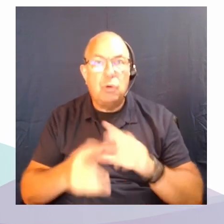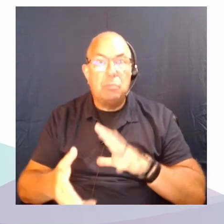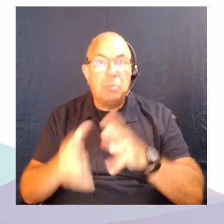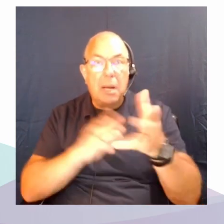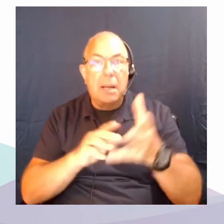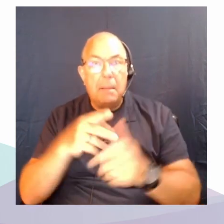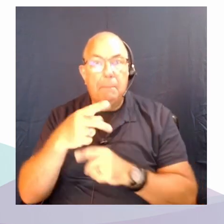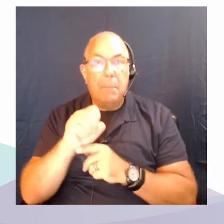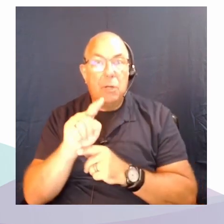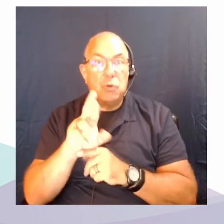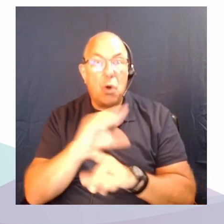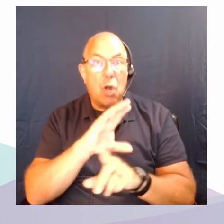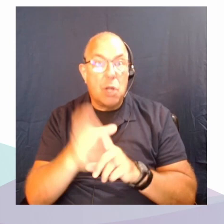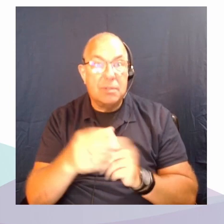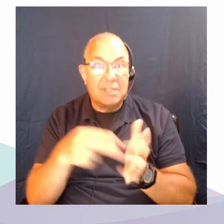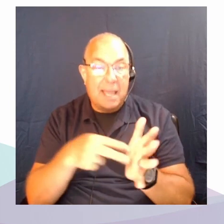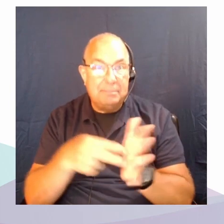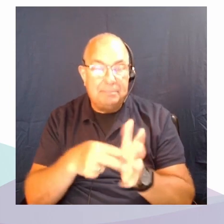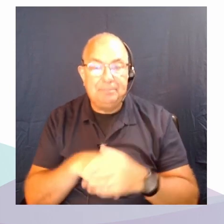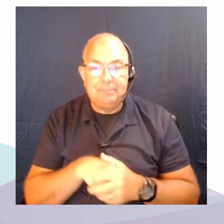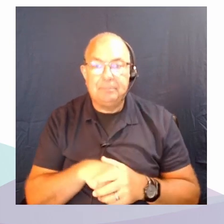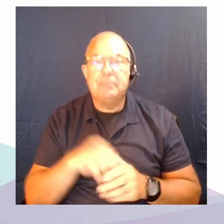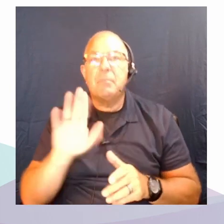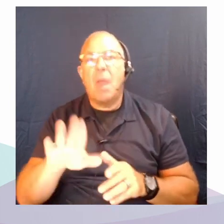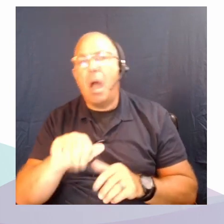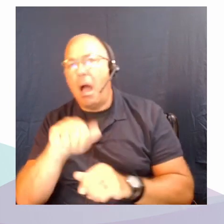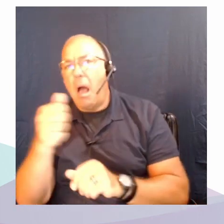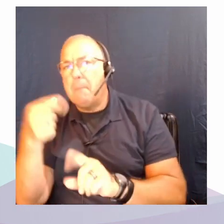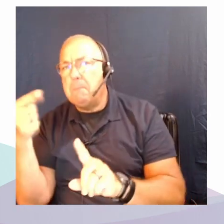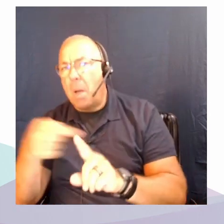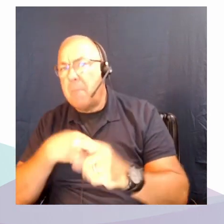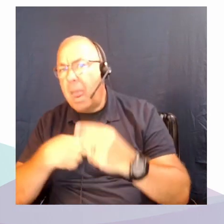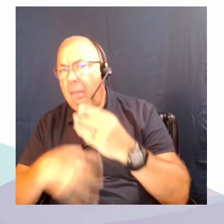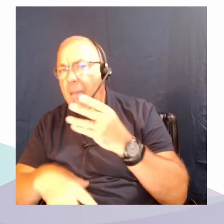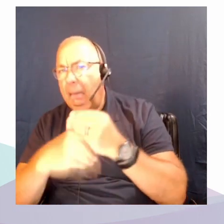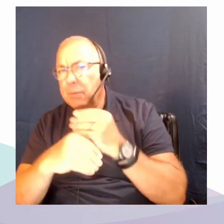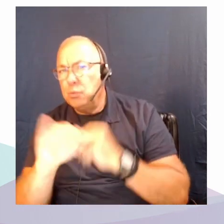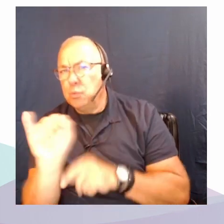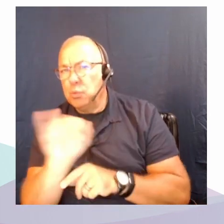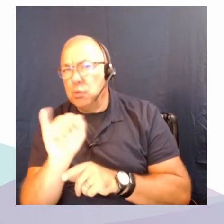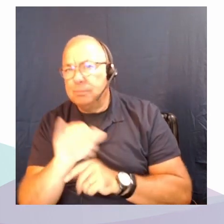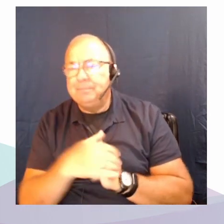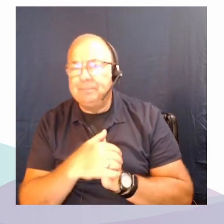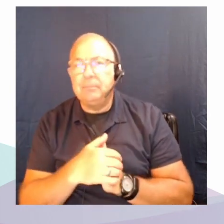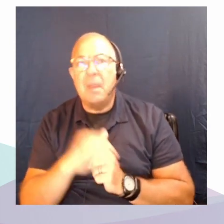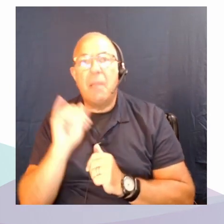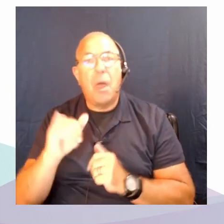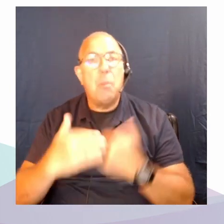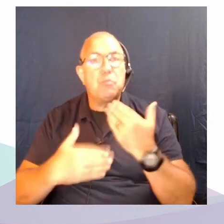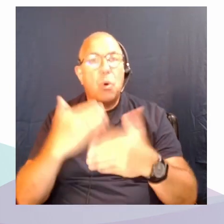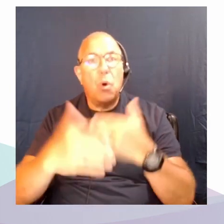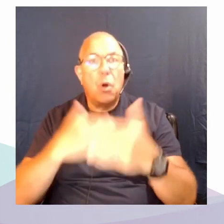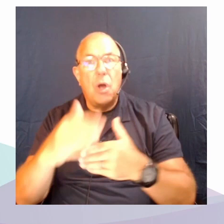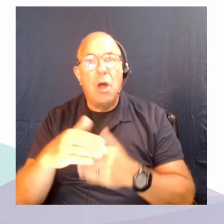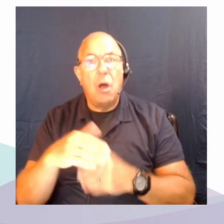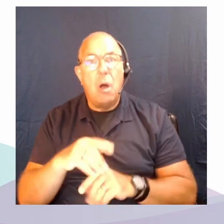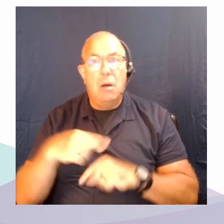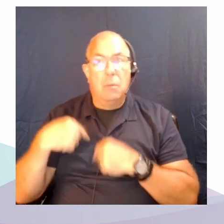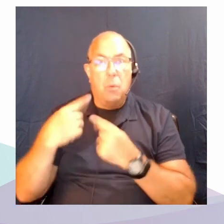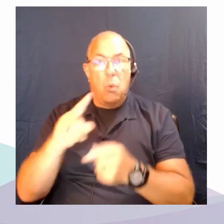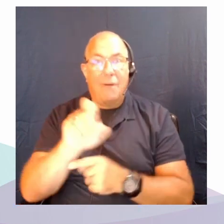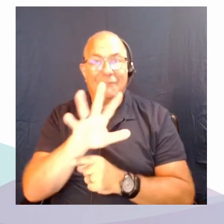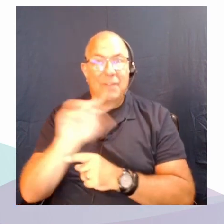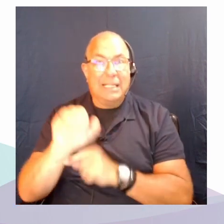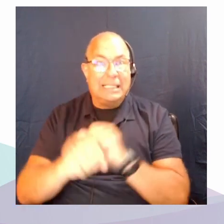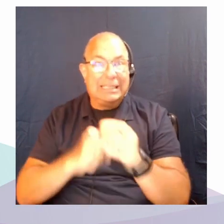There's one other point I'd like to add, if that's okay. The process of a century and a half of what our friend and colleague,